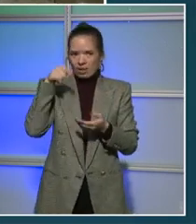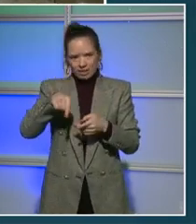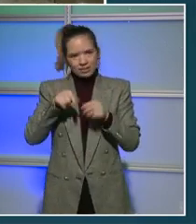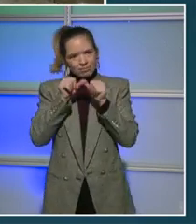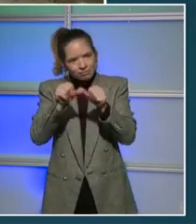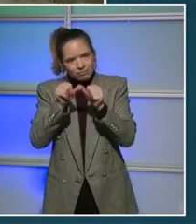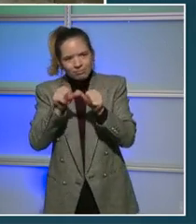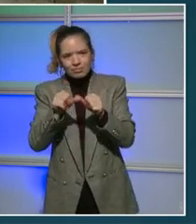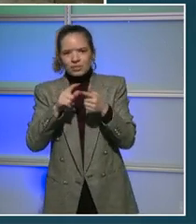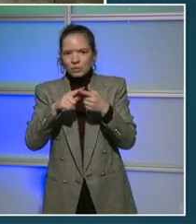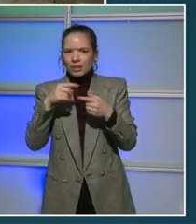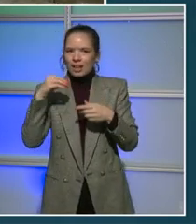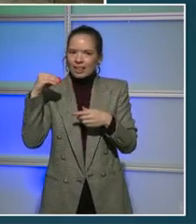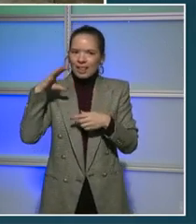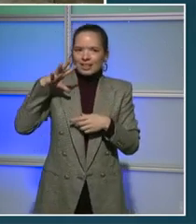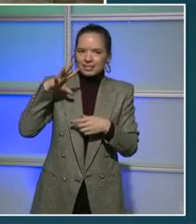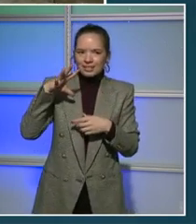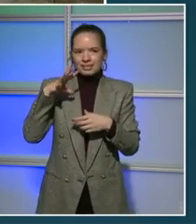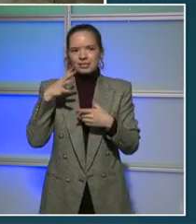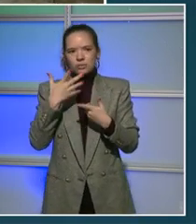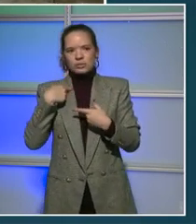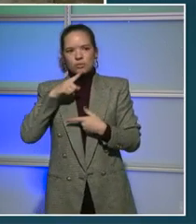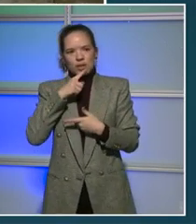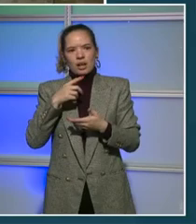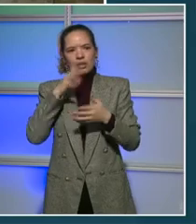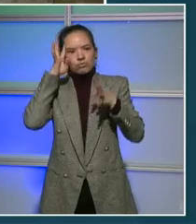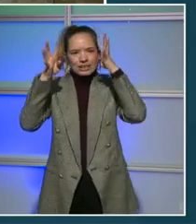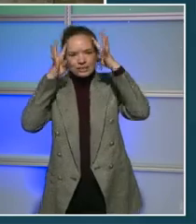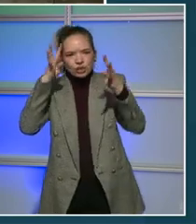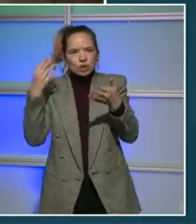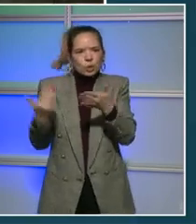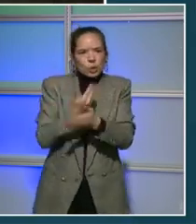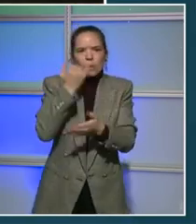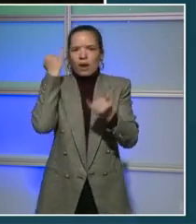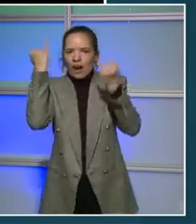to help deliver the government that you expect in this new and better normal.